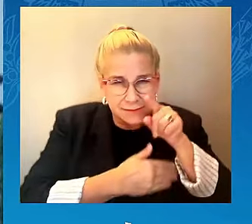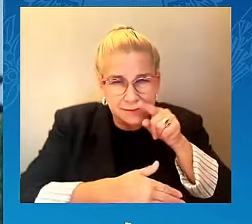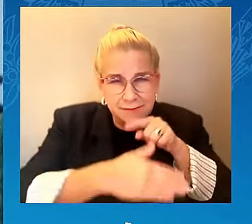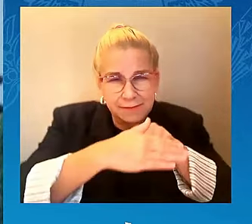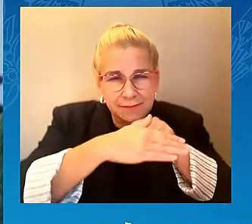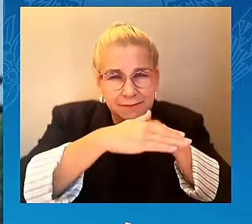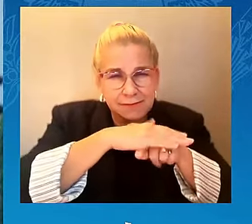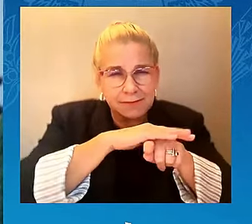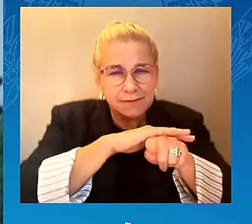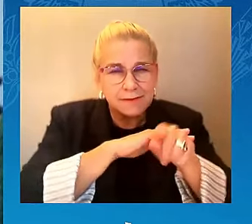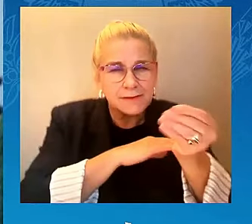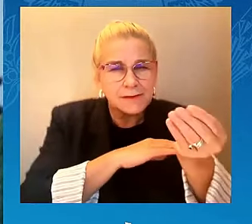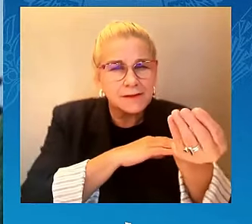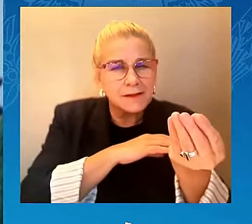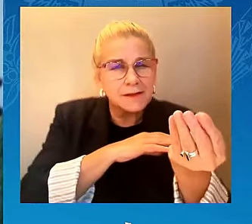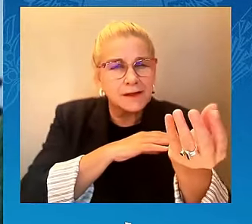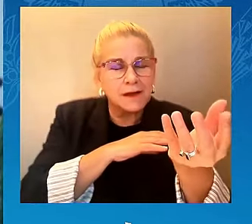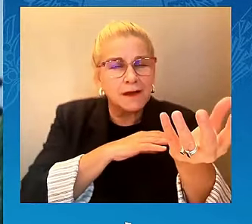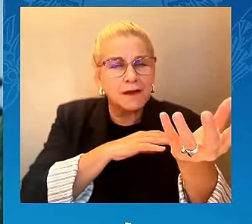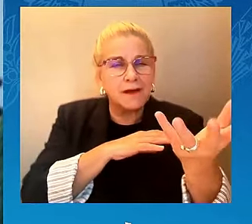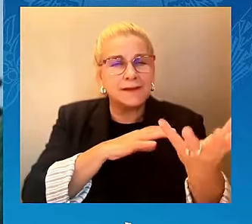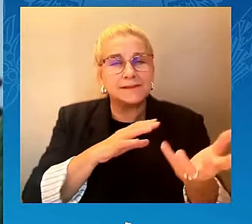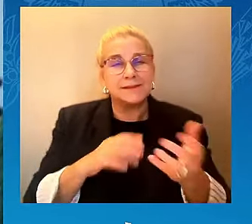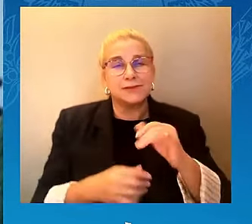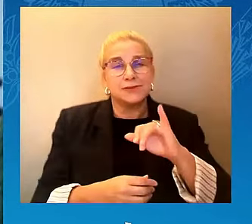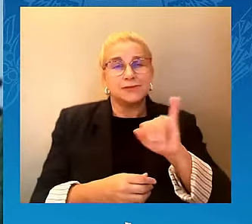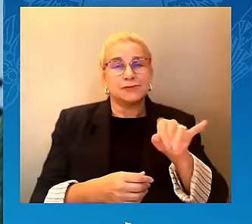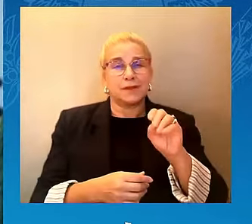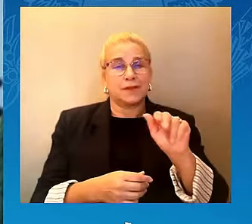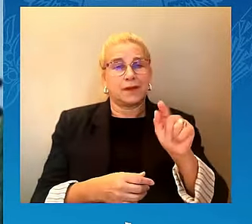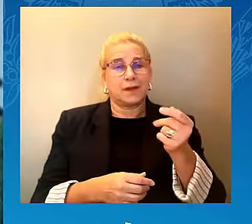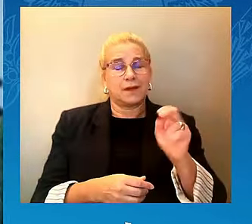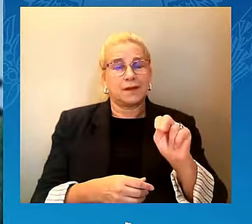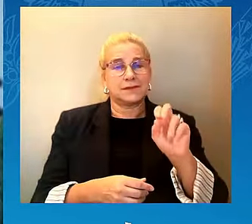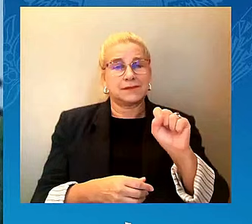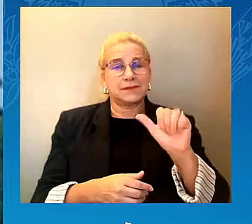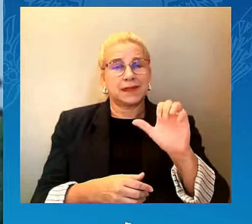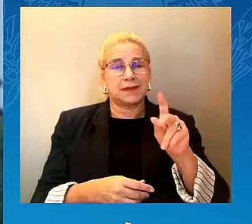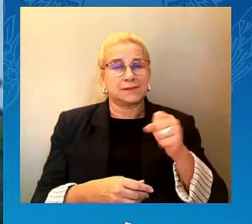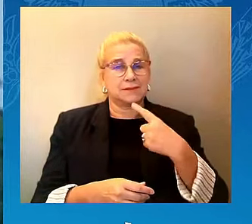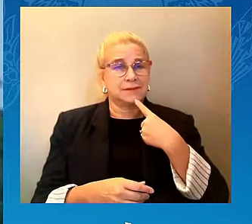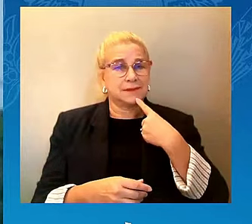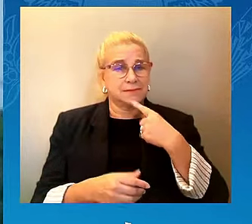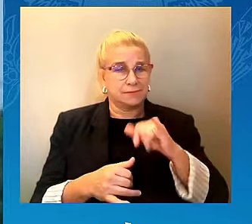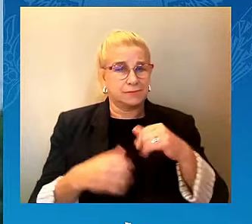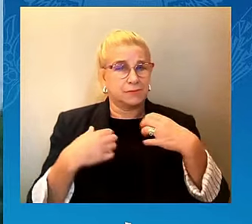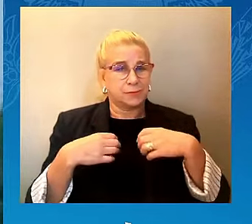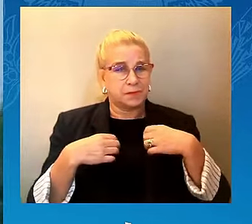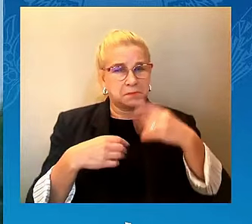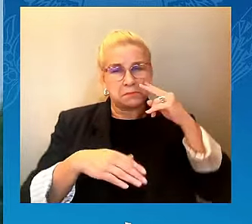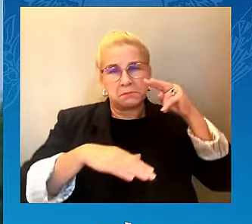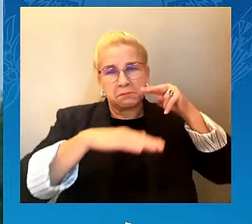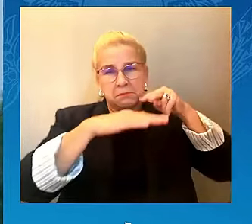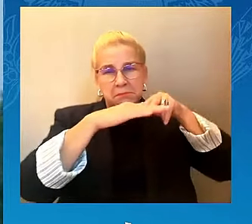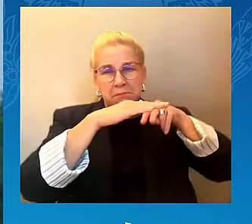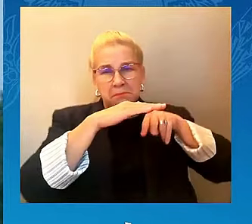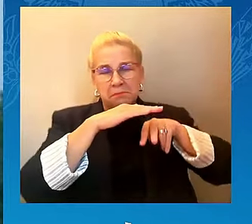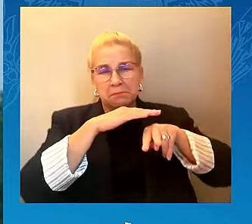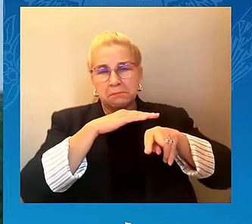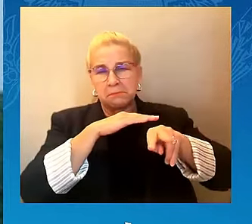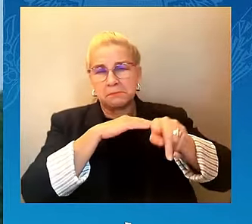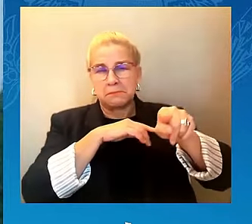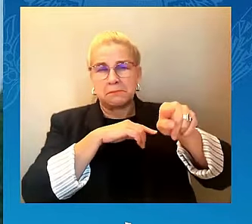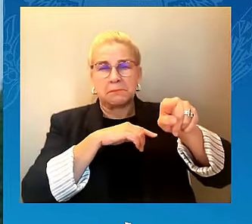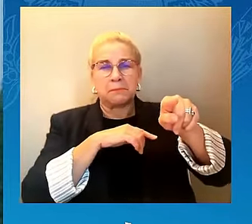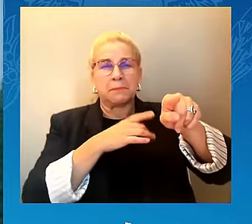rejoice is a people that cannot be defeated by any force or fear.